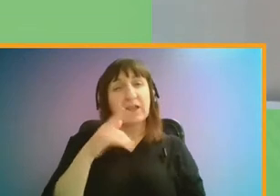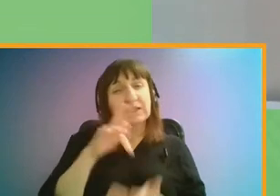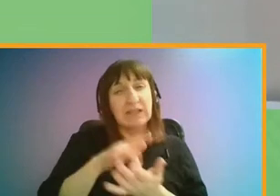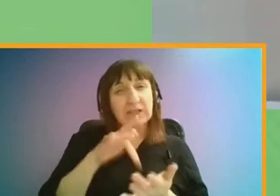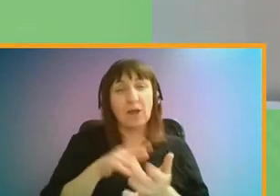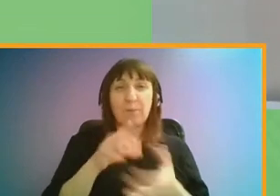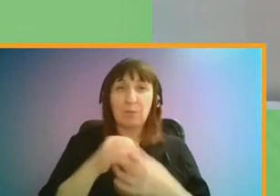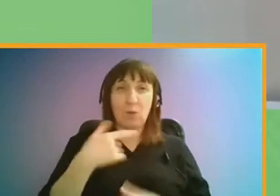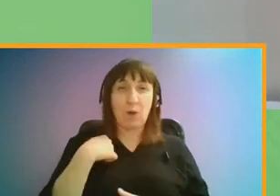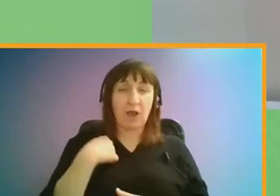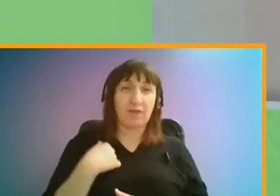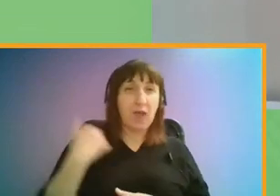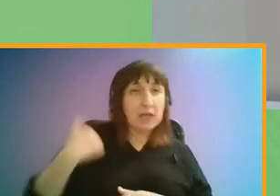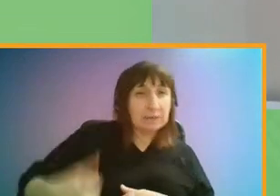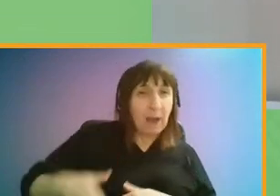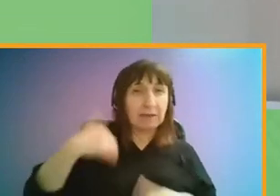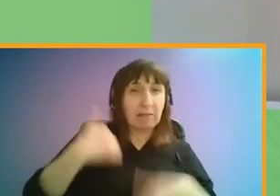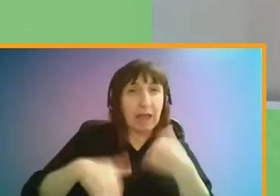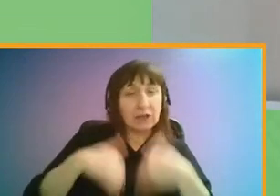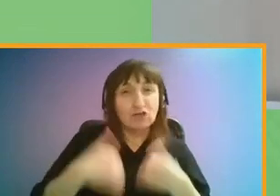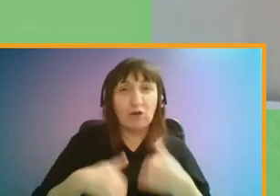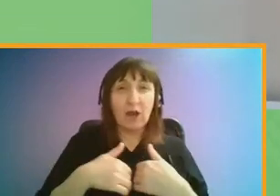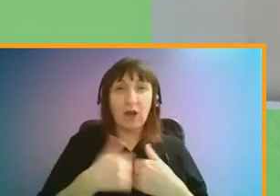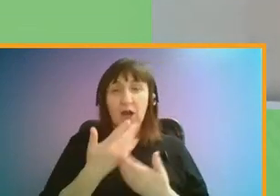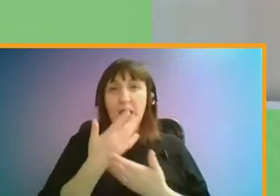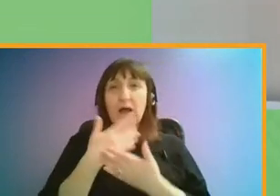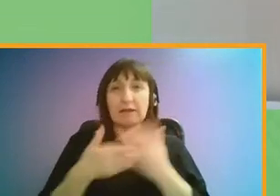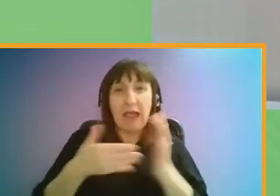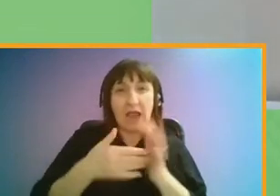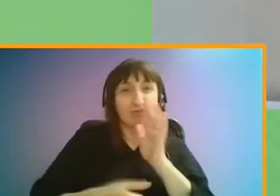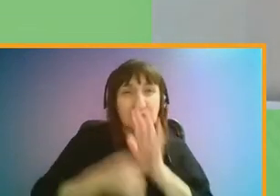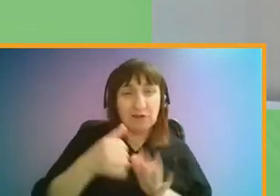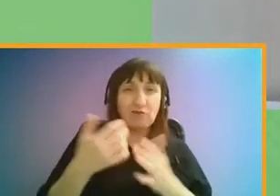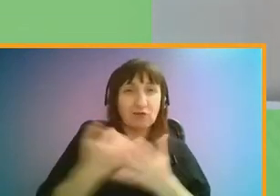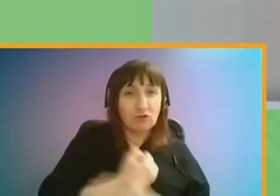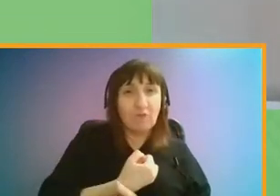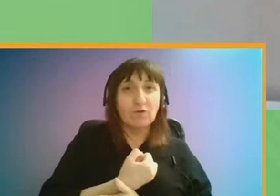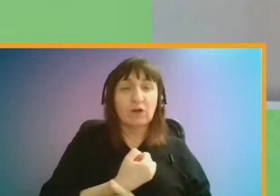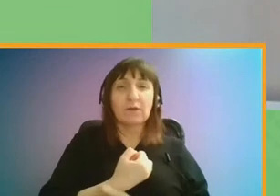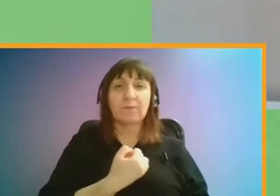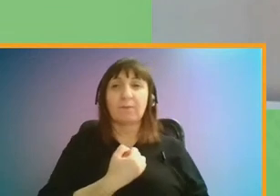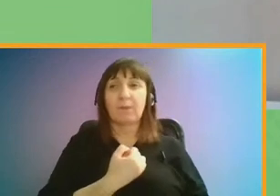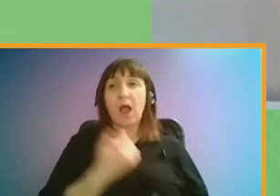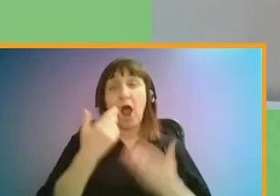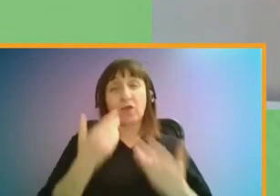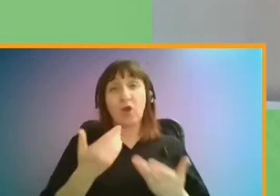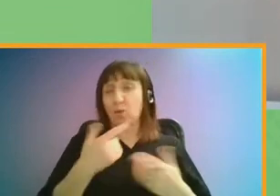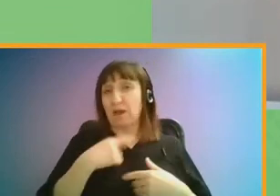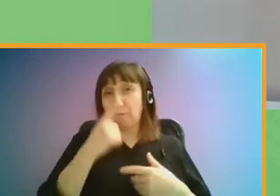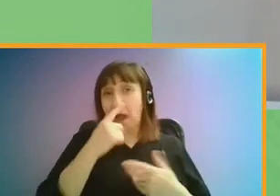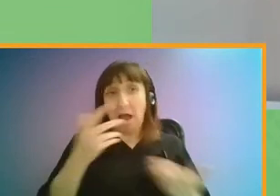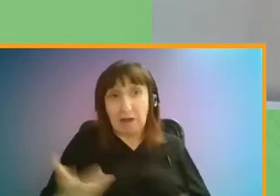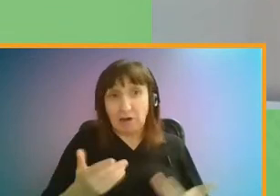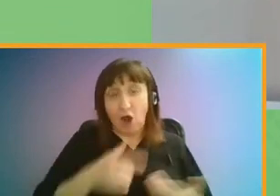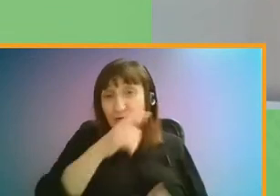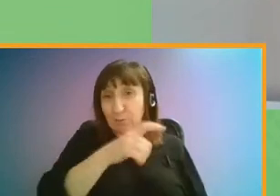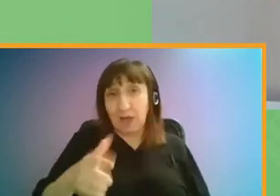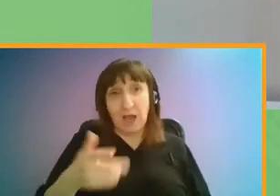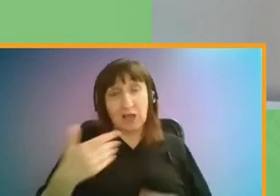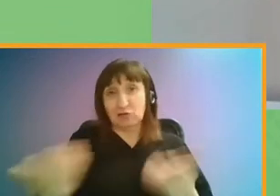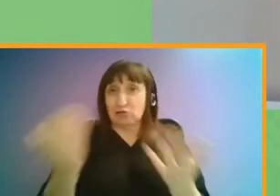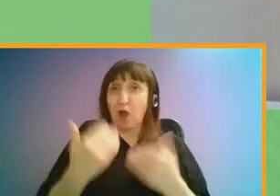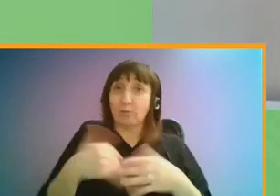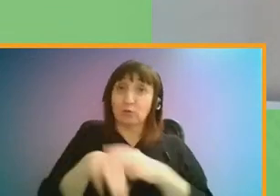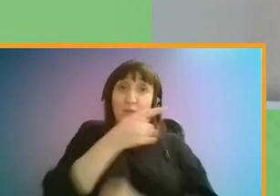injuries and extra surgery and recovery. Now at moment we can't encourage people to come to the hospital